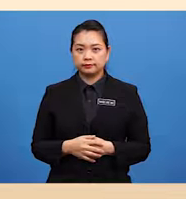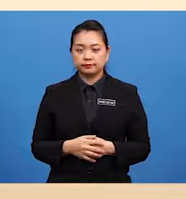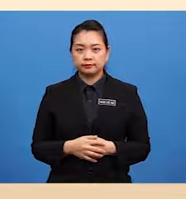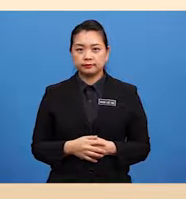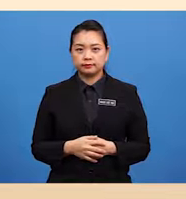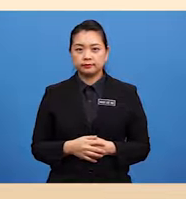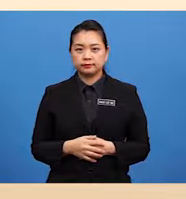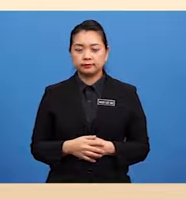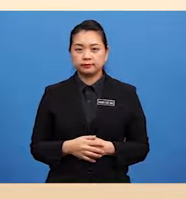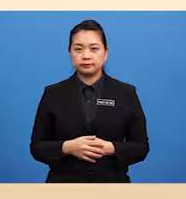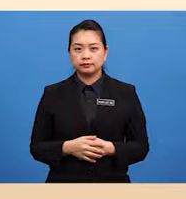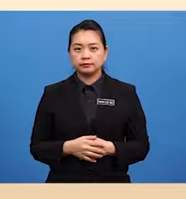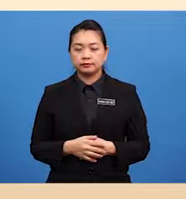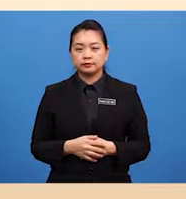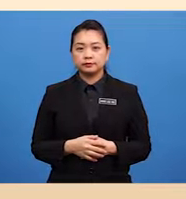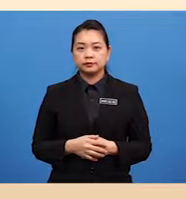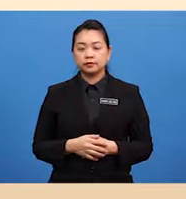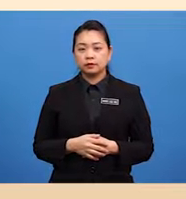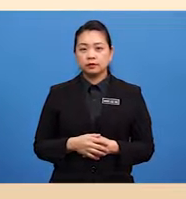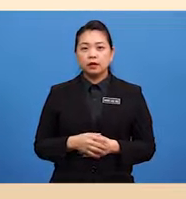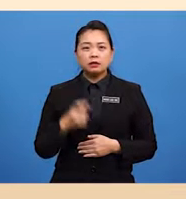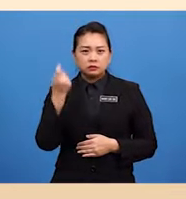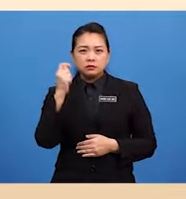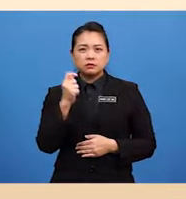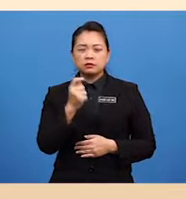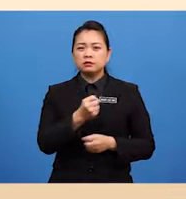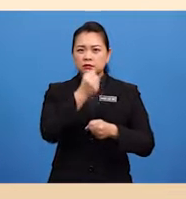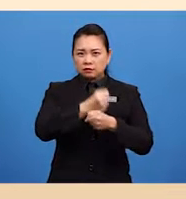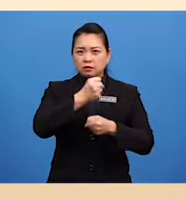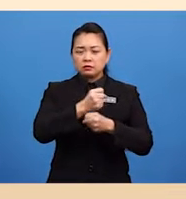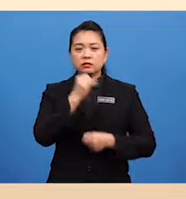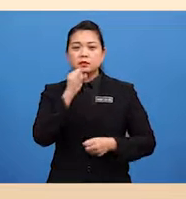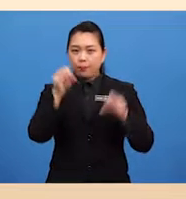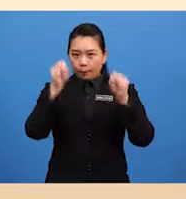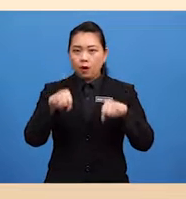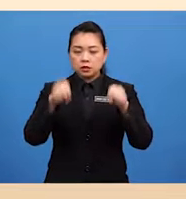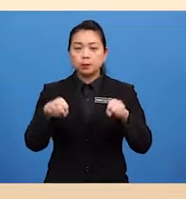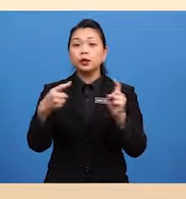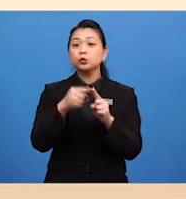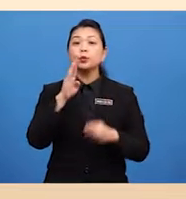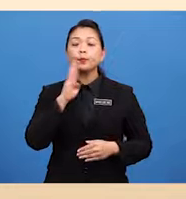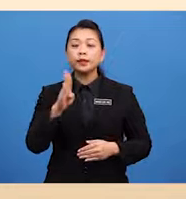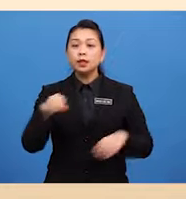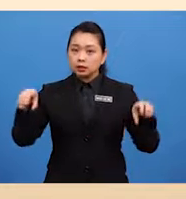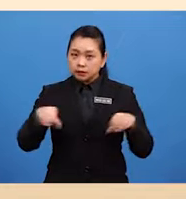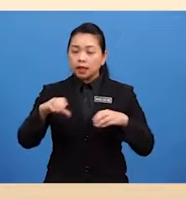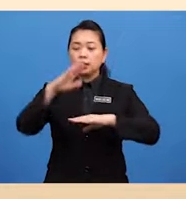Next one The task is possible to be done on time